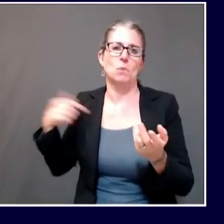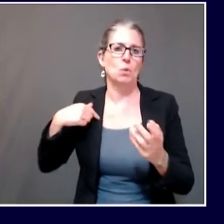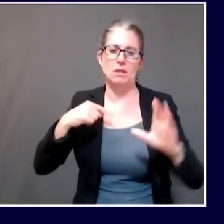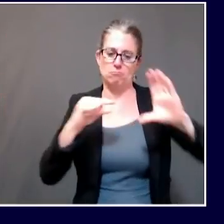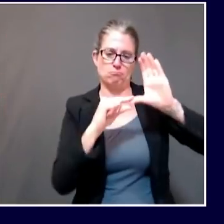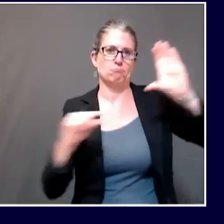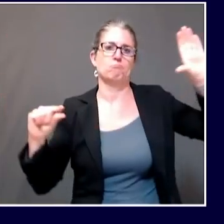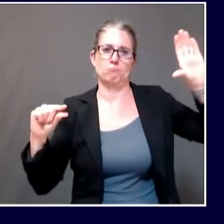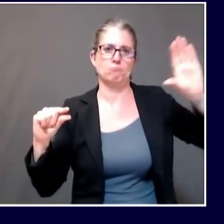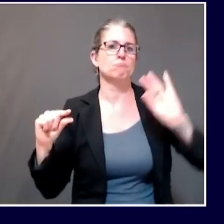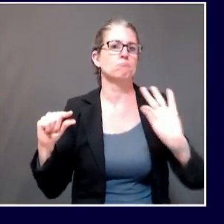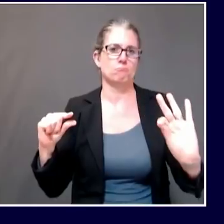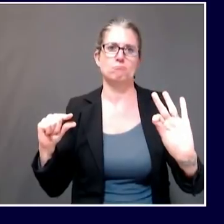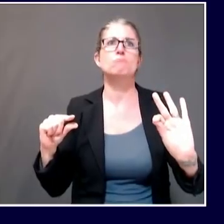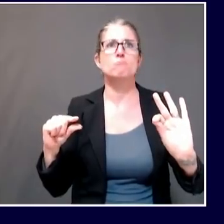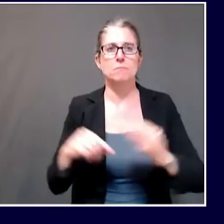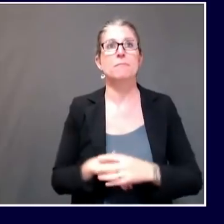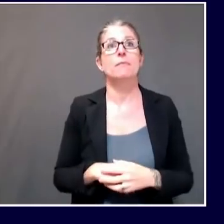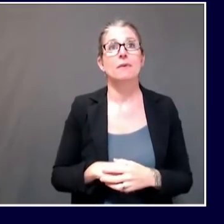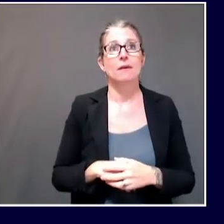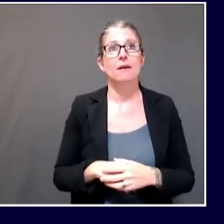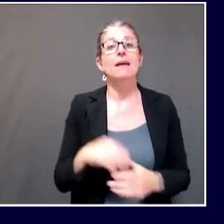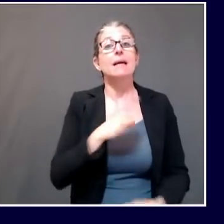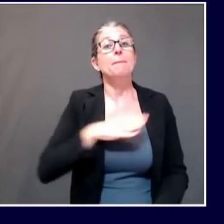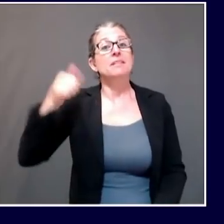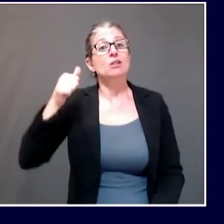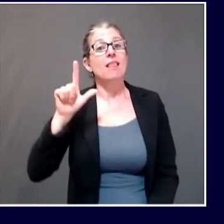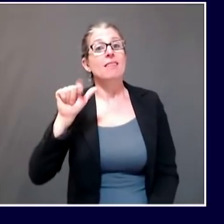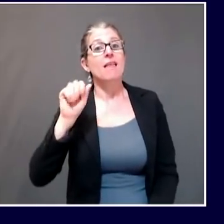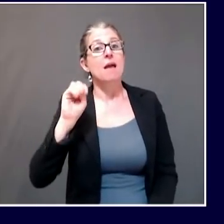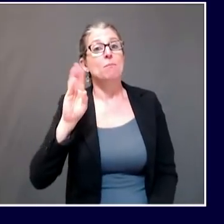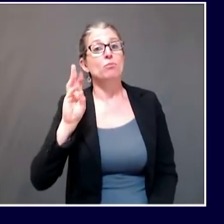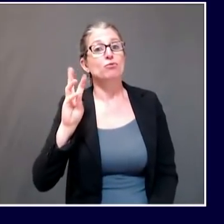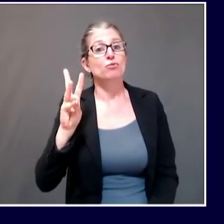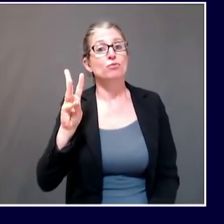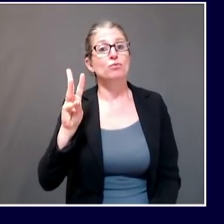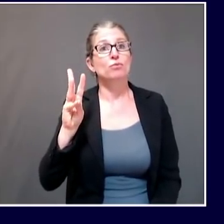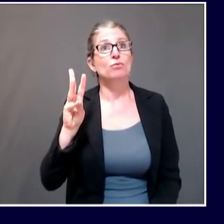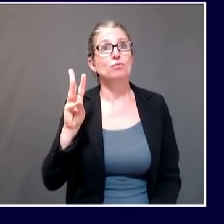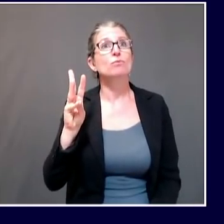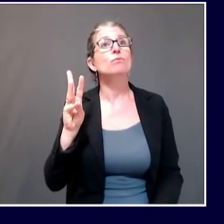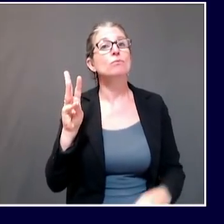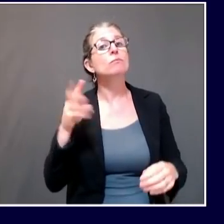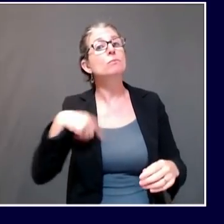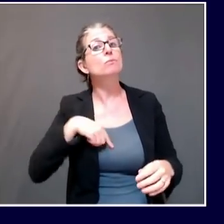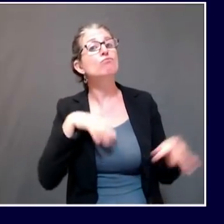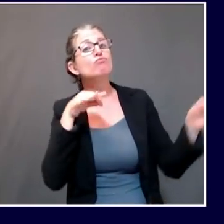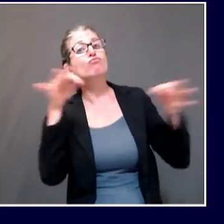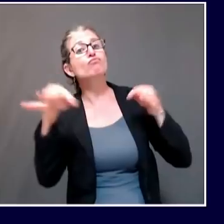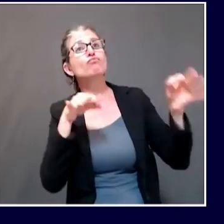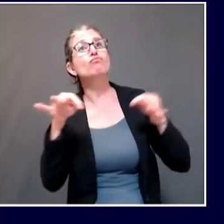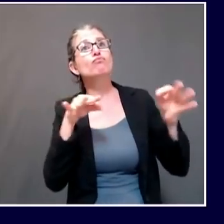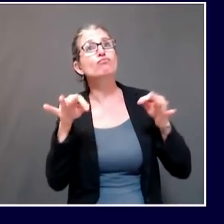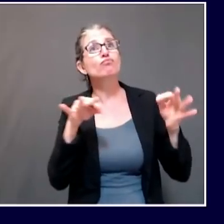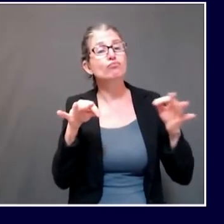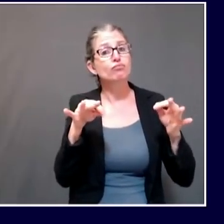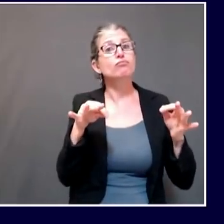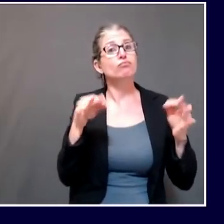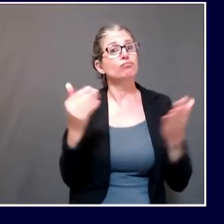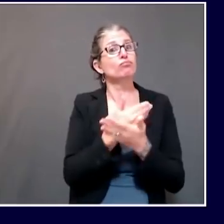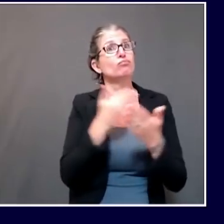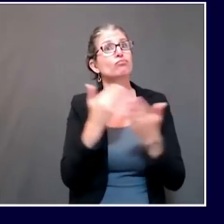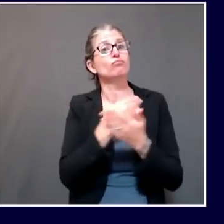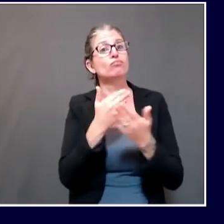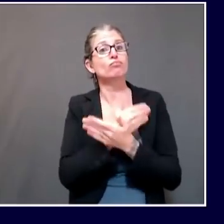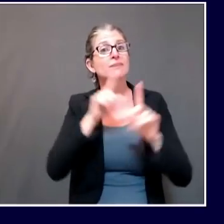facilities in testing their residents and staff for COVID-19. This testing capacity will be enhanced by the federal